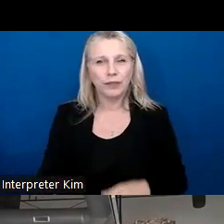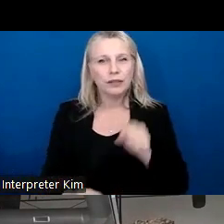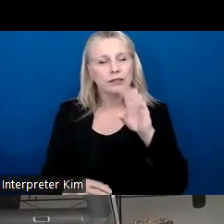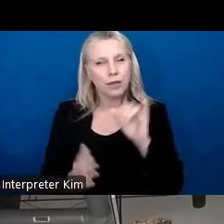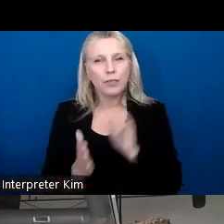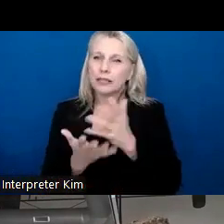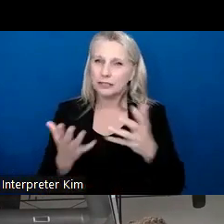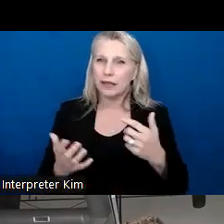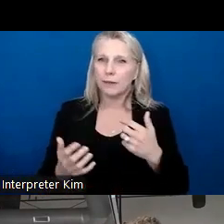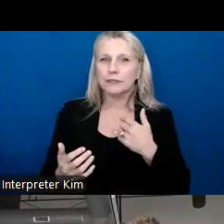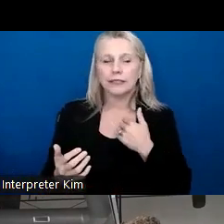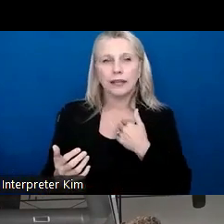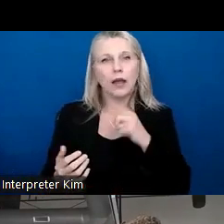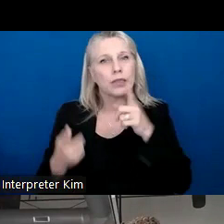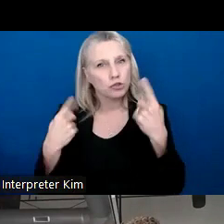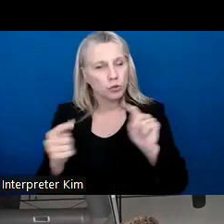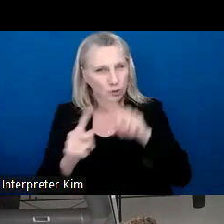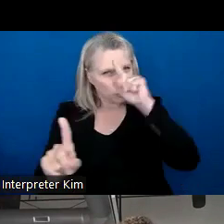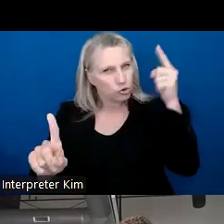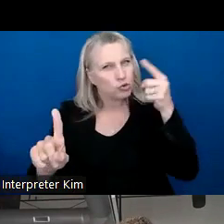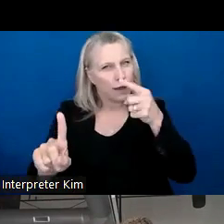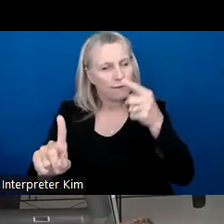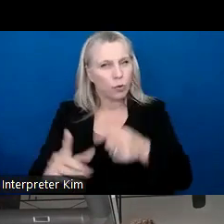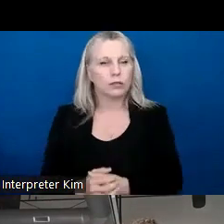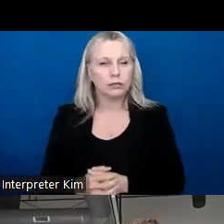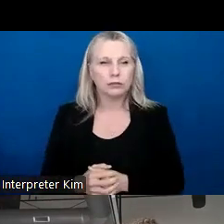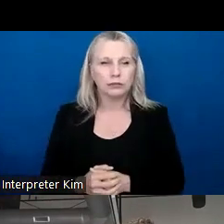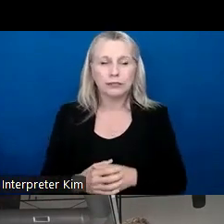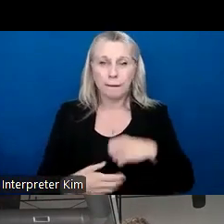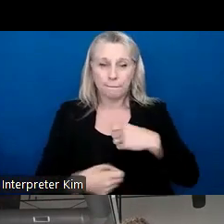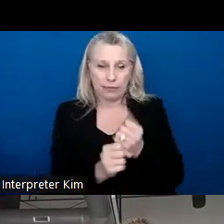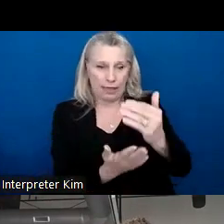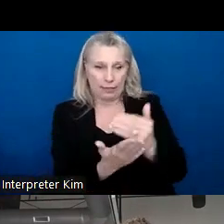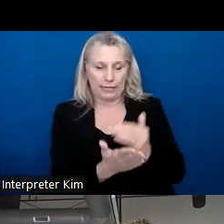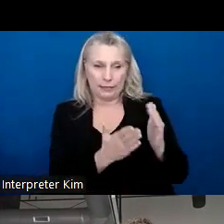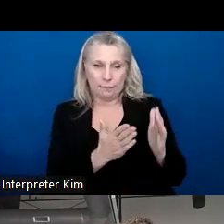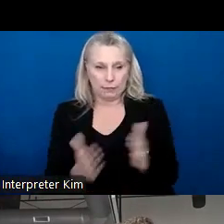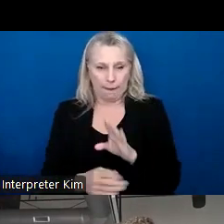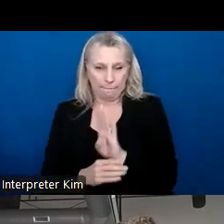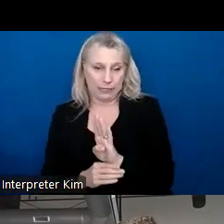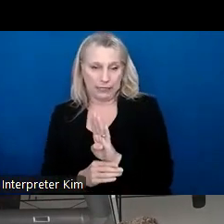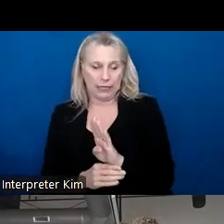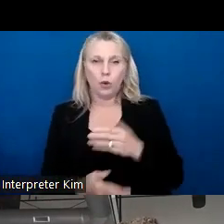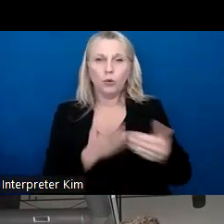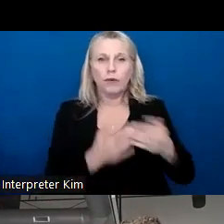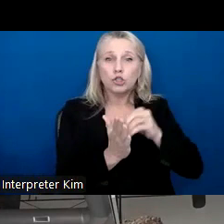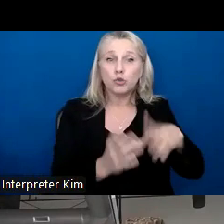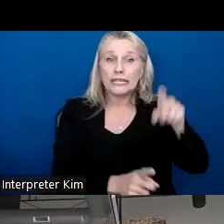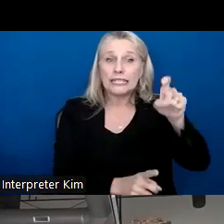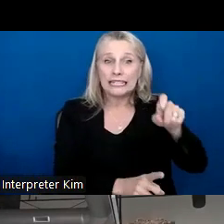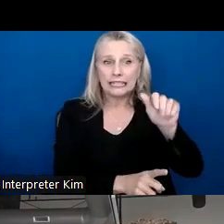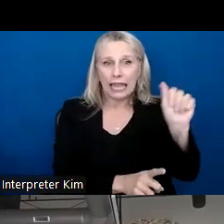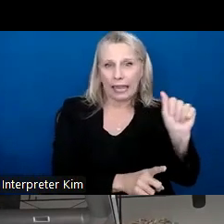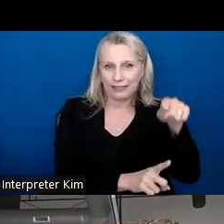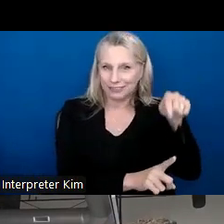that's something that I really try to strive for is to make the lesson plan B and wherever the students need at that time will be